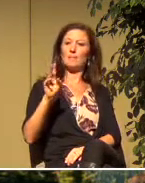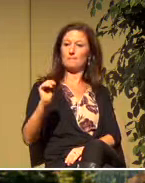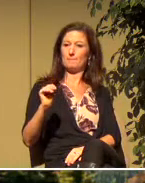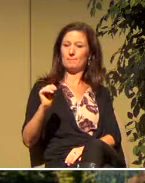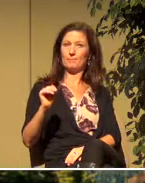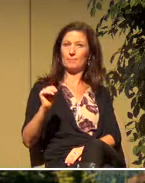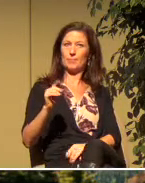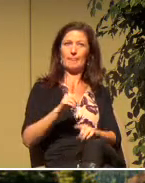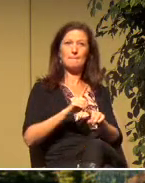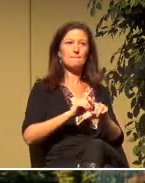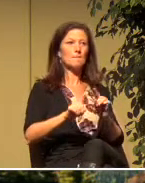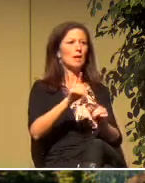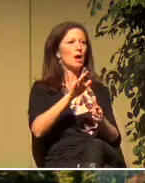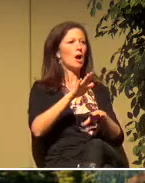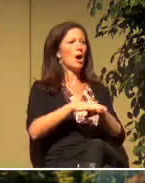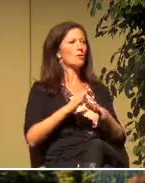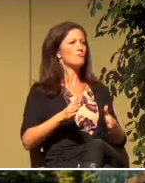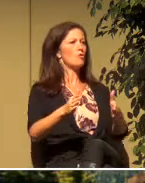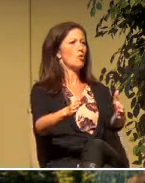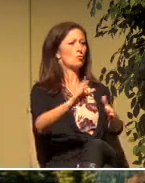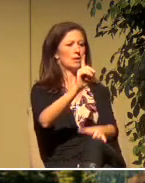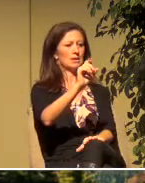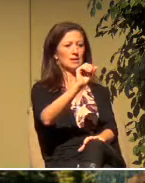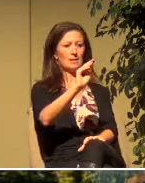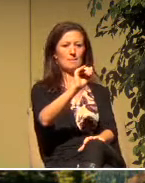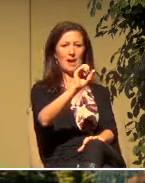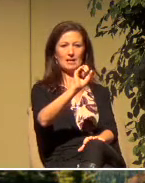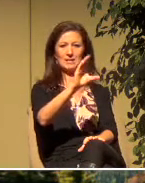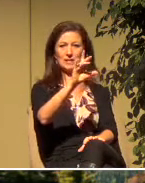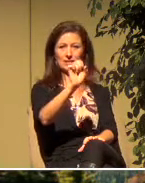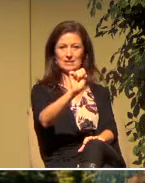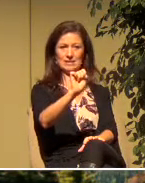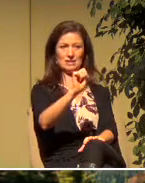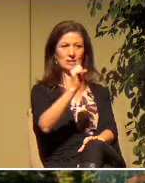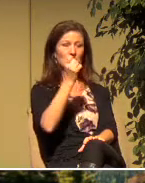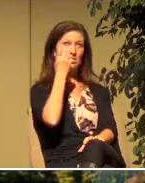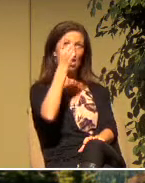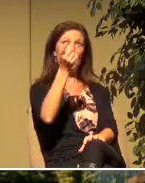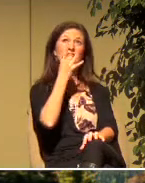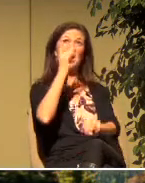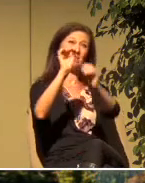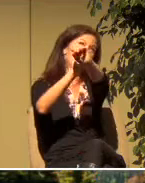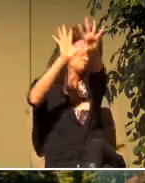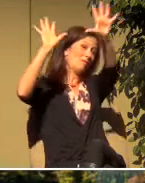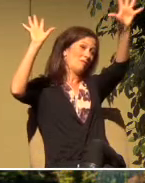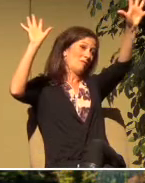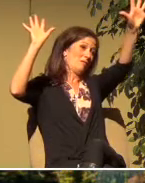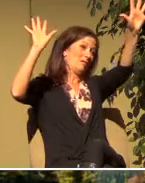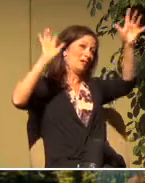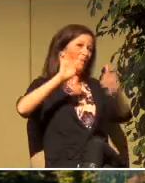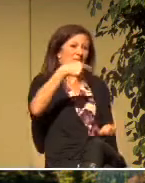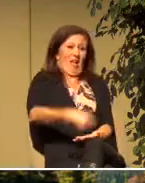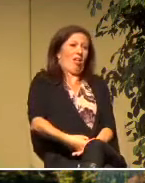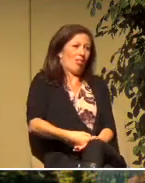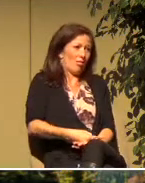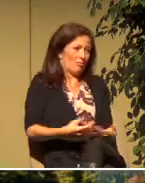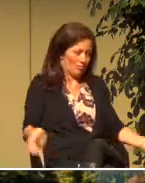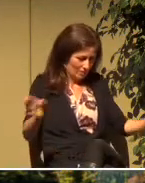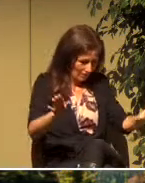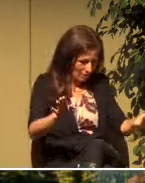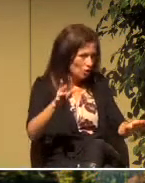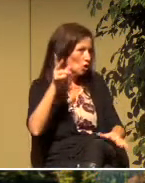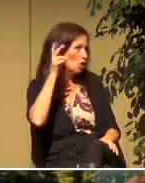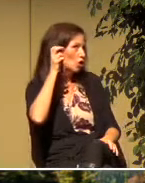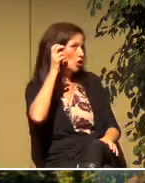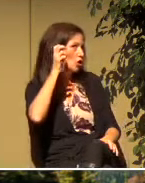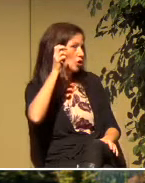suddenly a light from heaven flashed around him. He fell to the ground, and he heard a voice say to him, Saul,